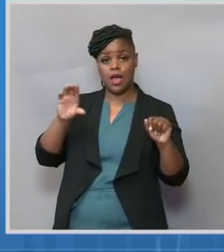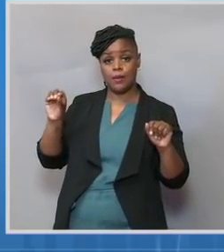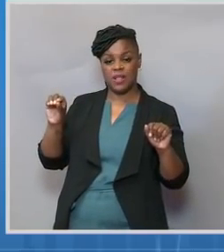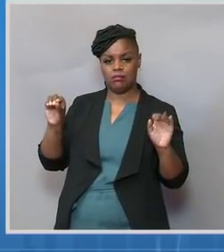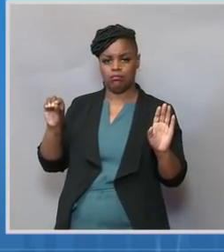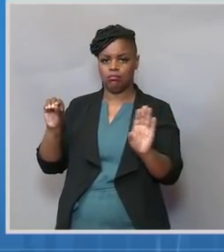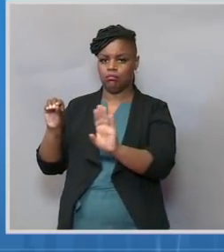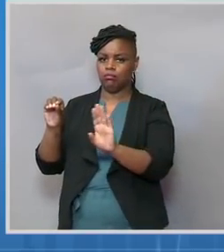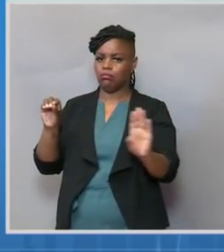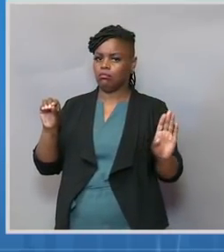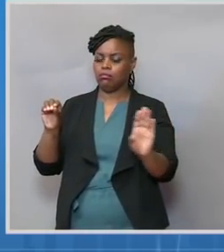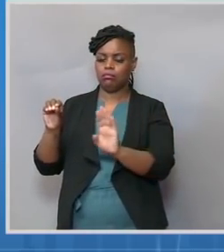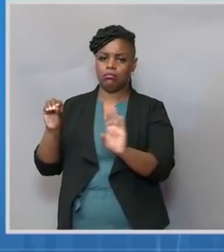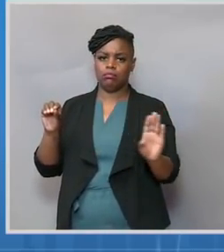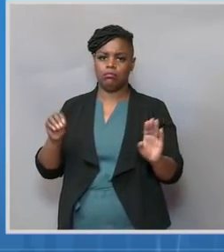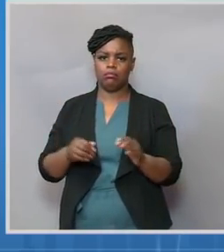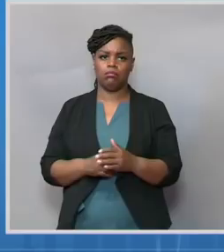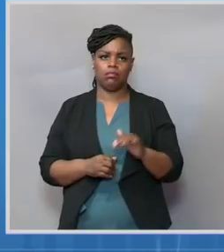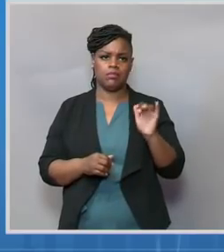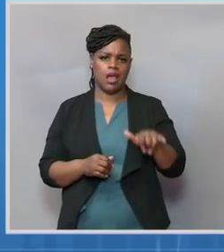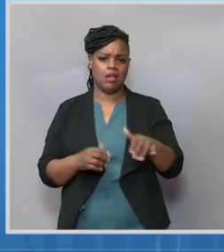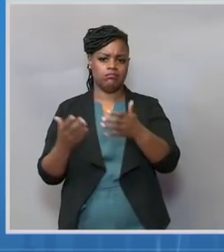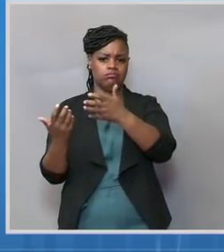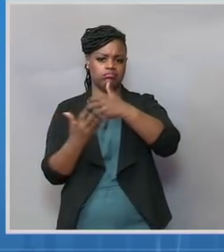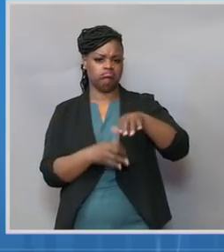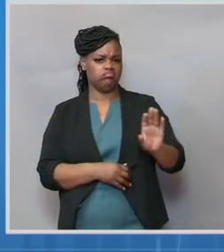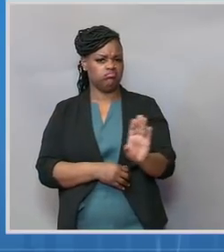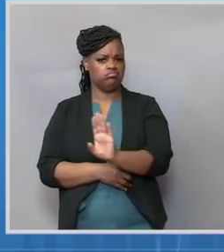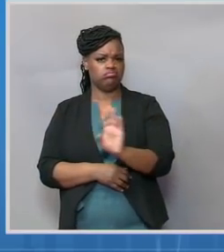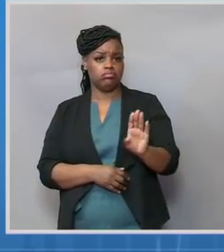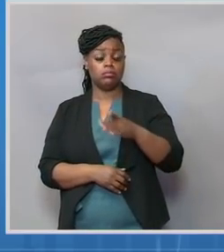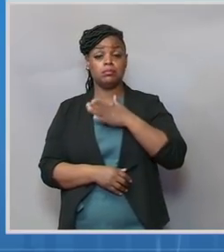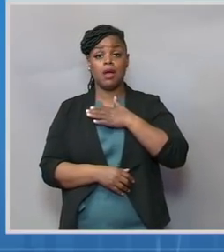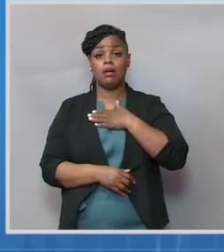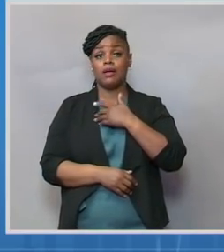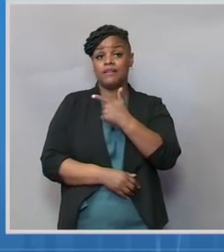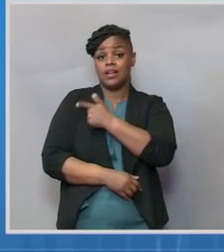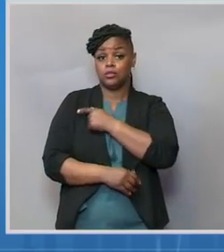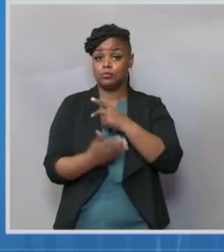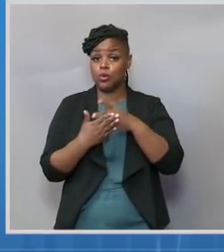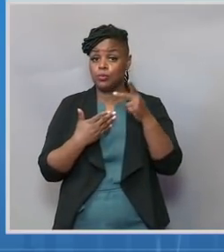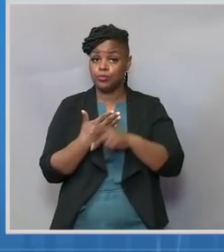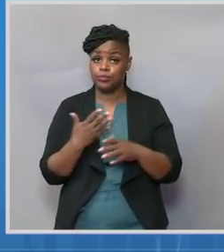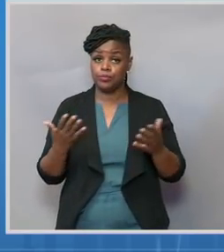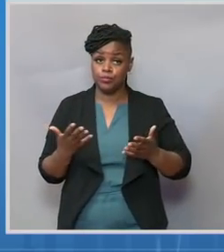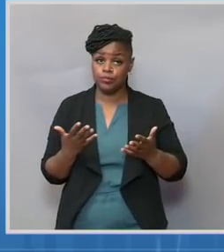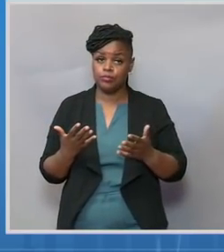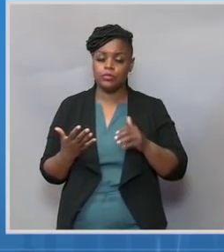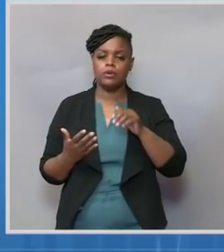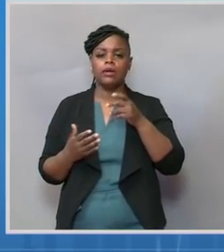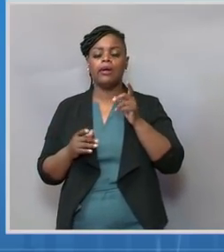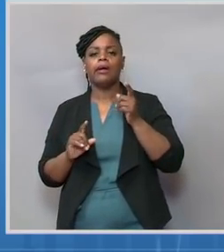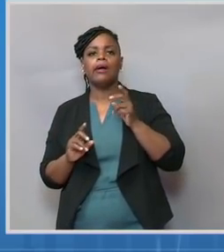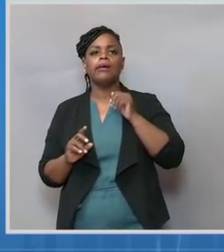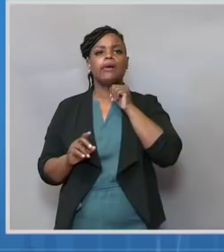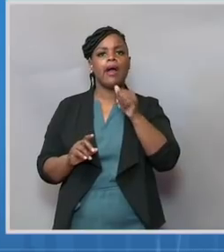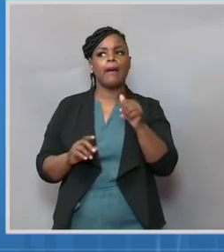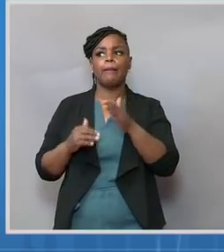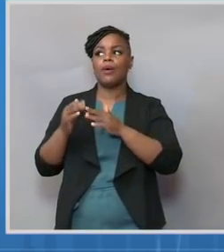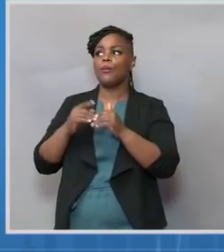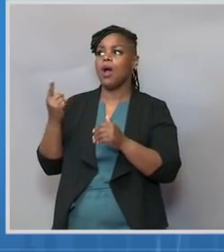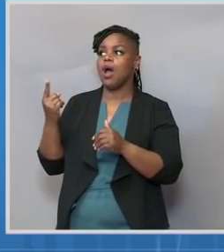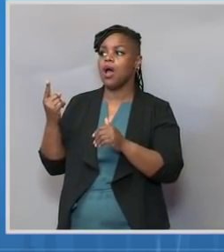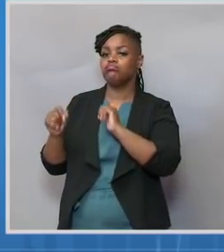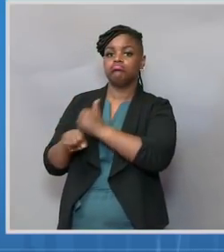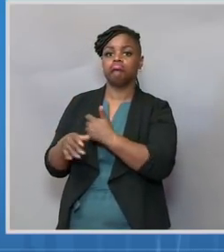with the FDA. You know, our vaccination program was never built on one vaccine. We have plenty of vaccine